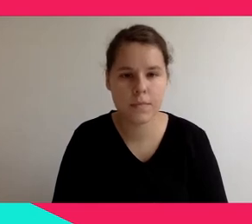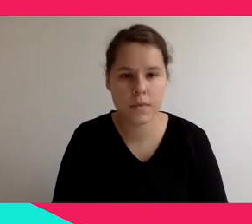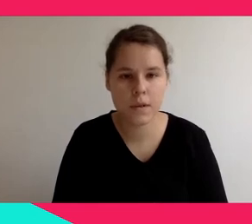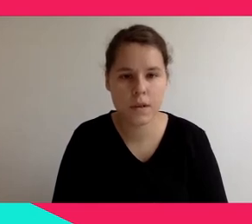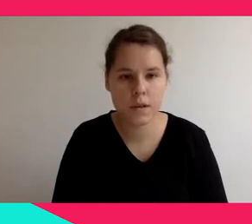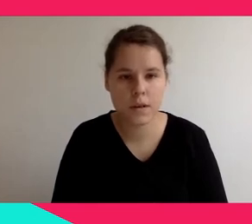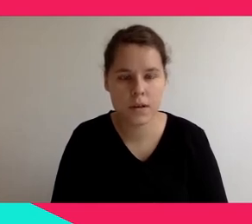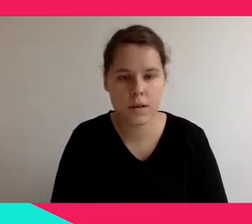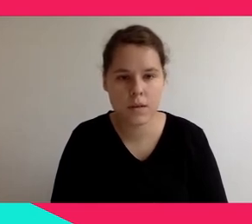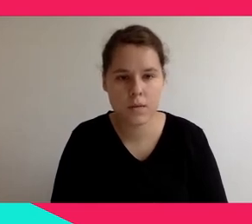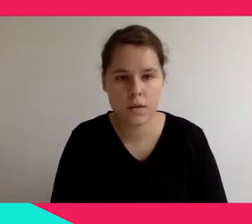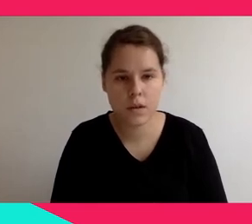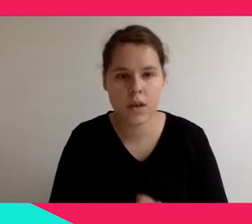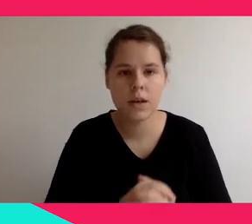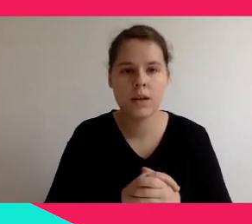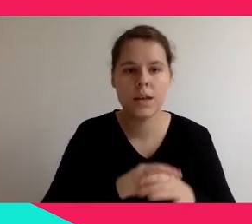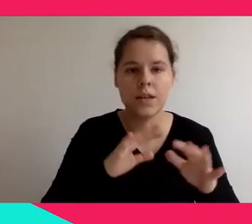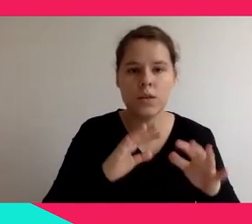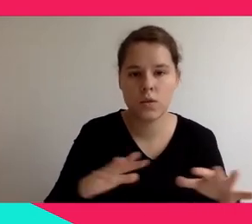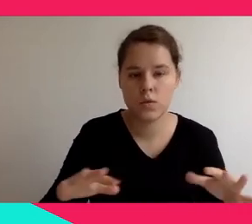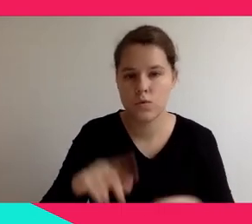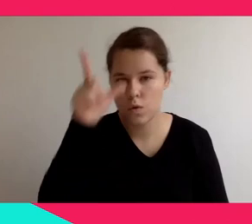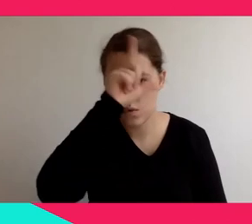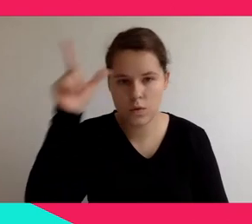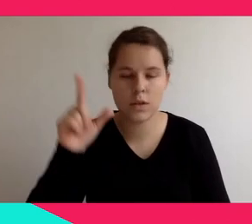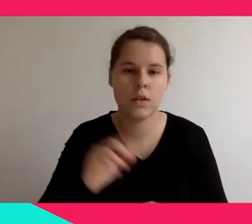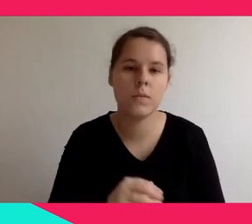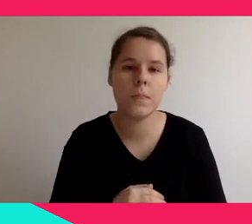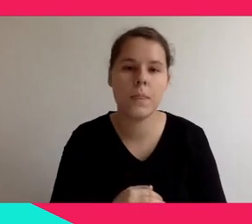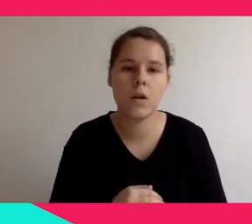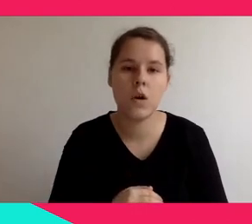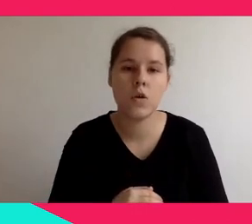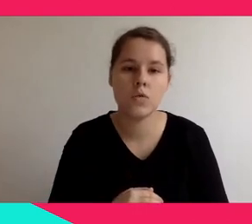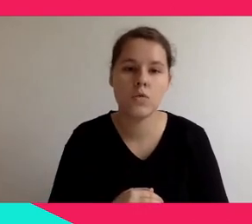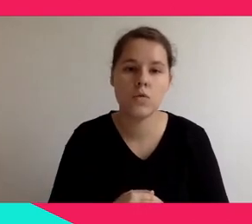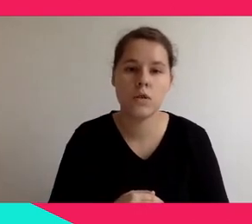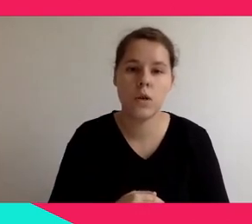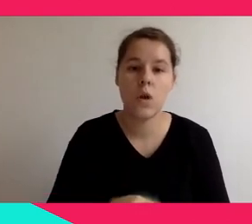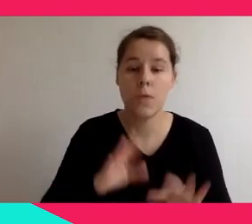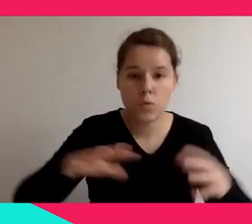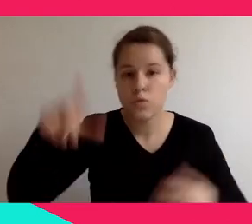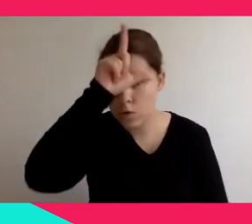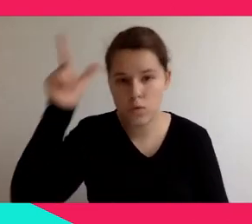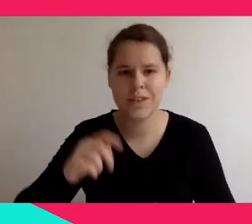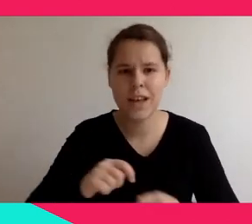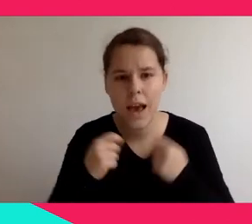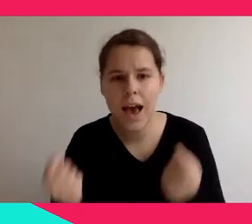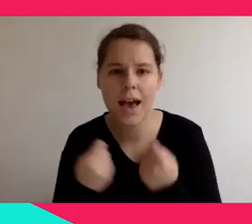So because people are involved and they are part of the story, as I said before,